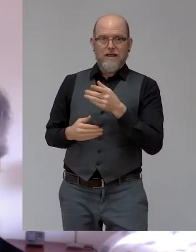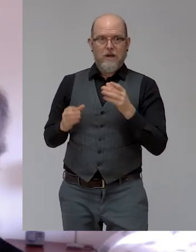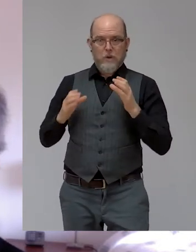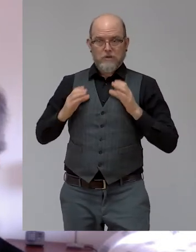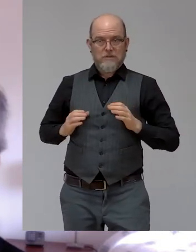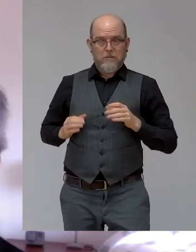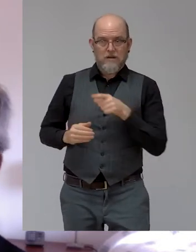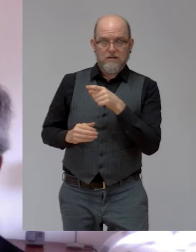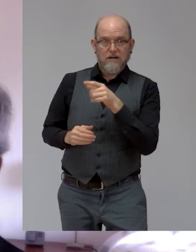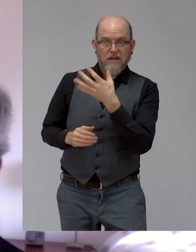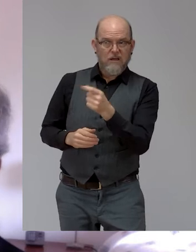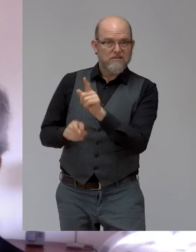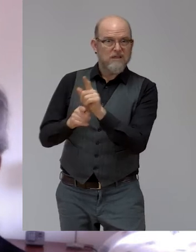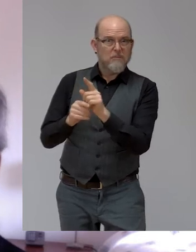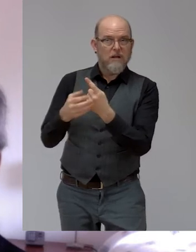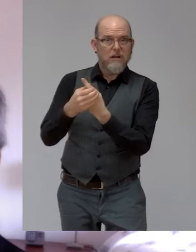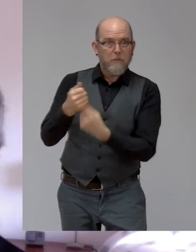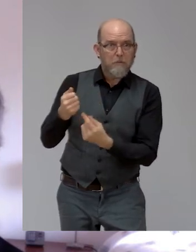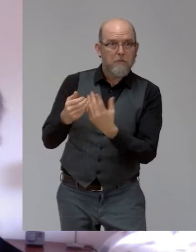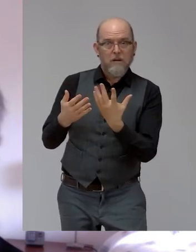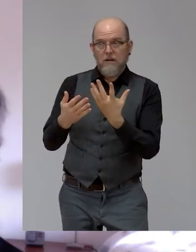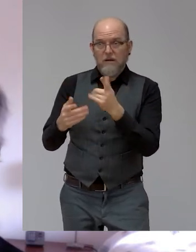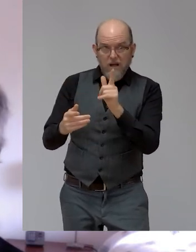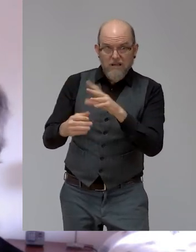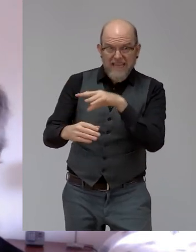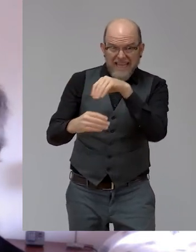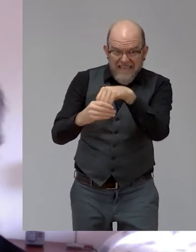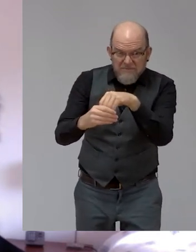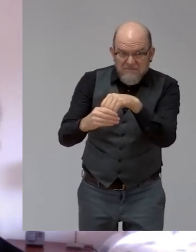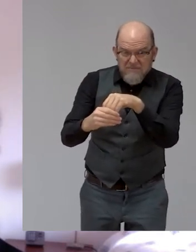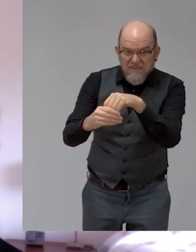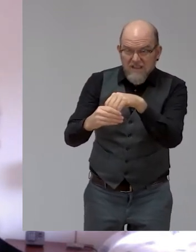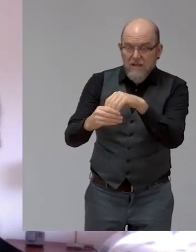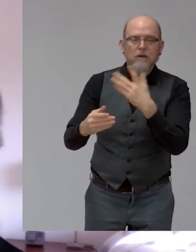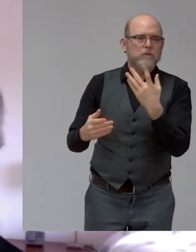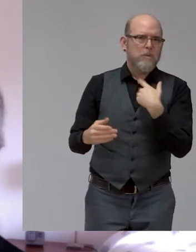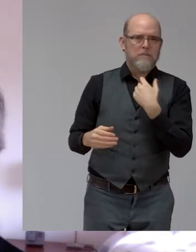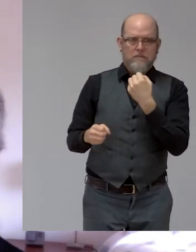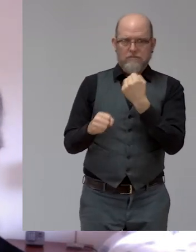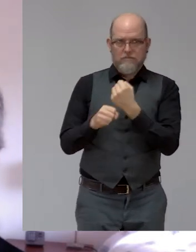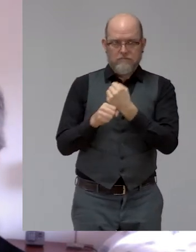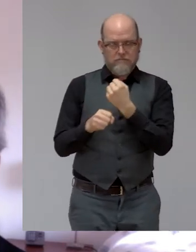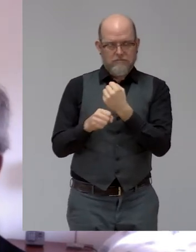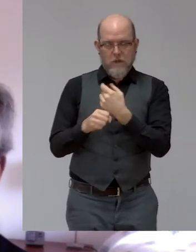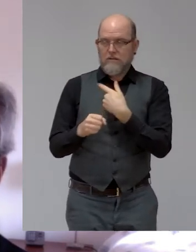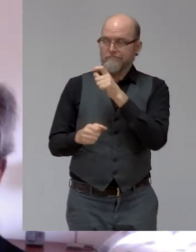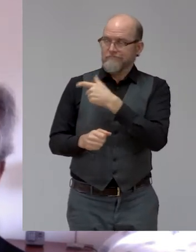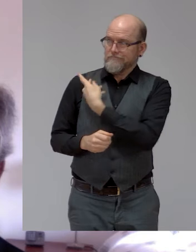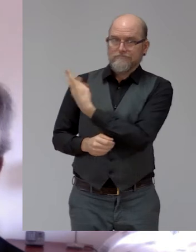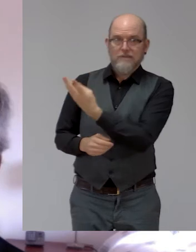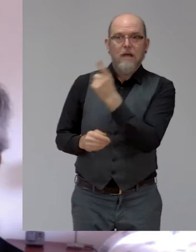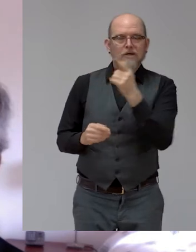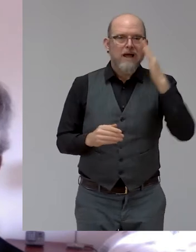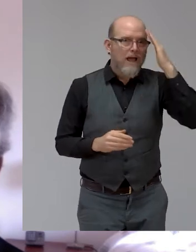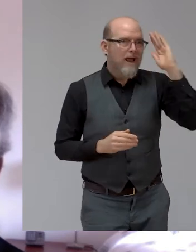my employee base be reflective of my customer base. Because only if the employee base is